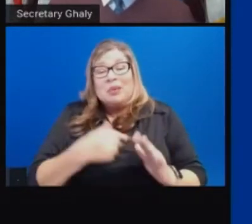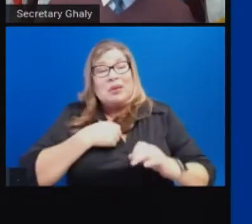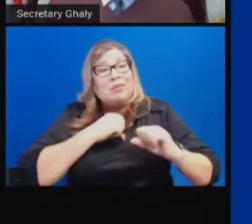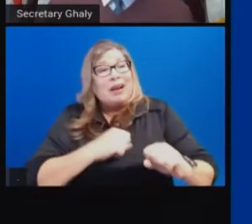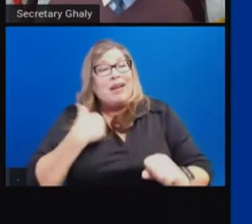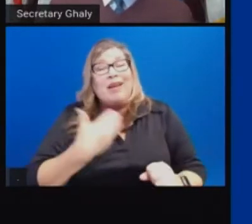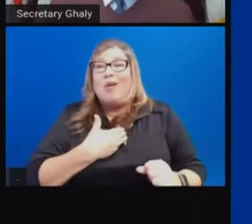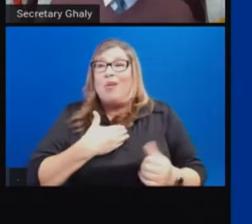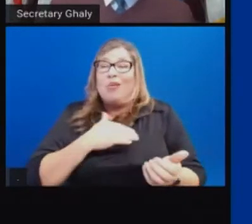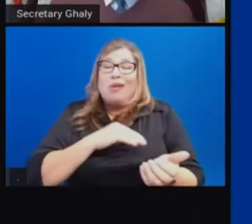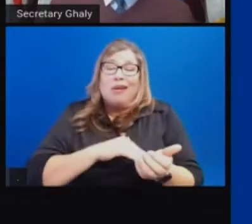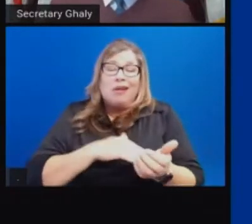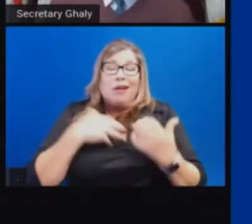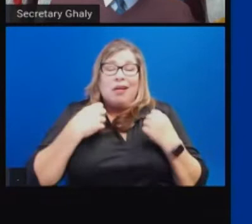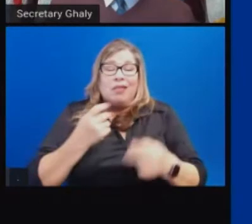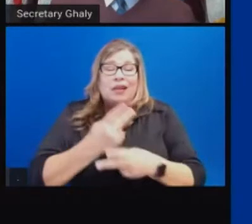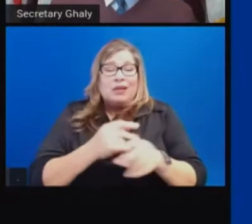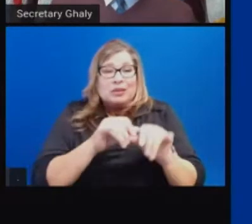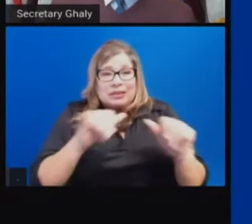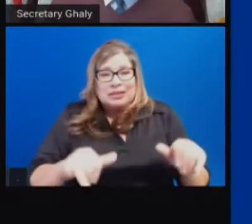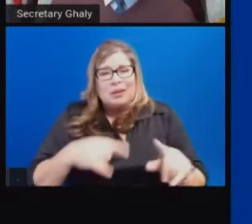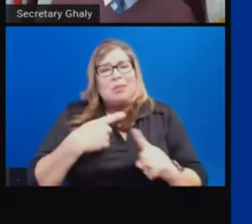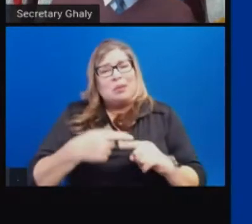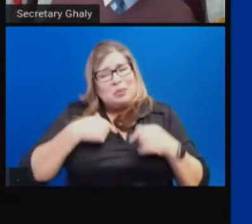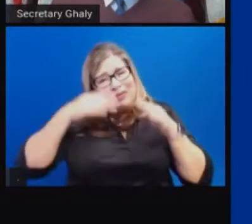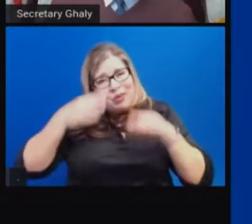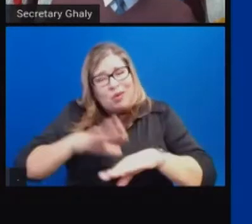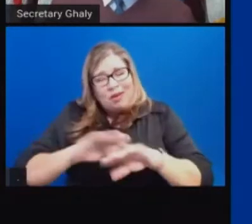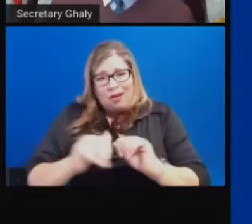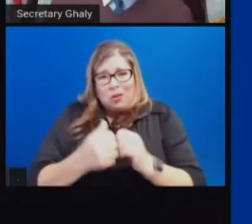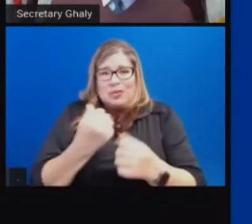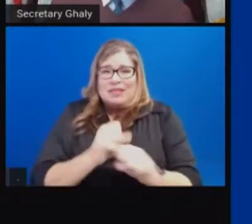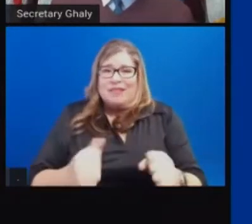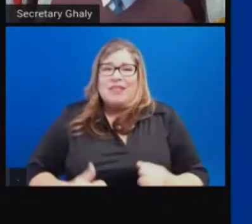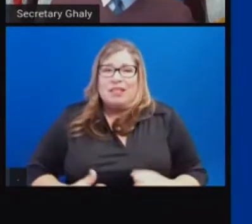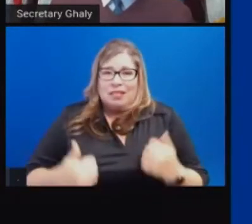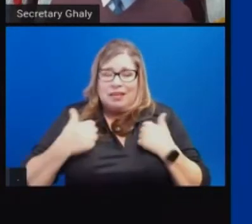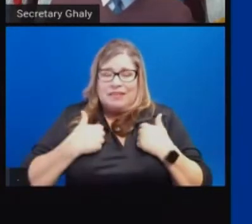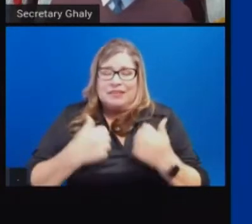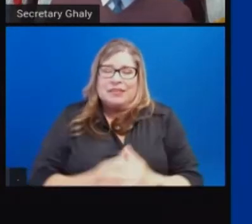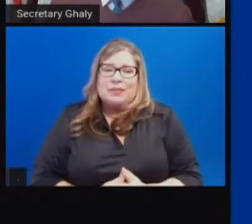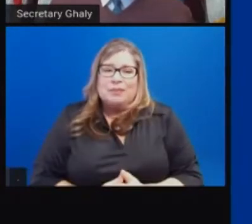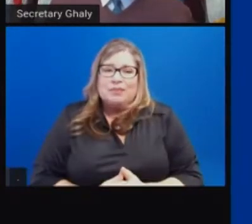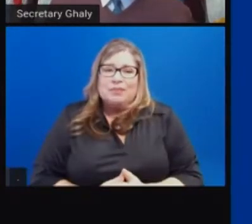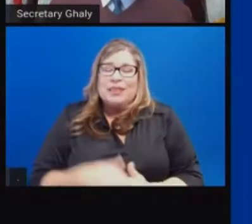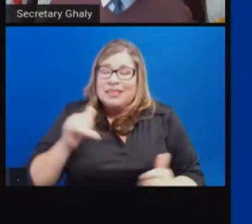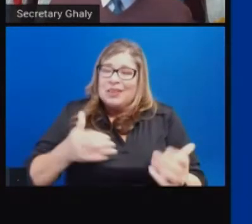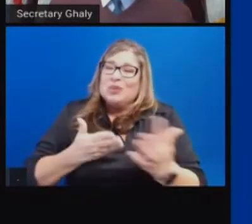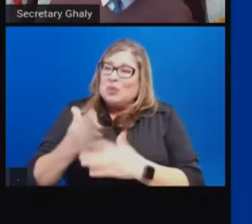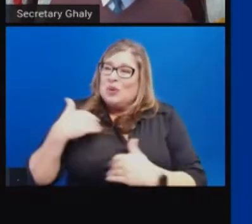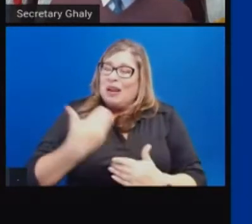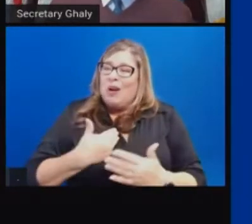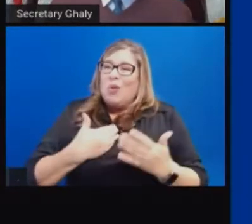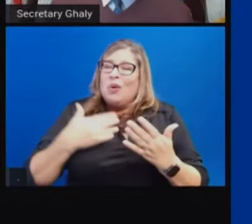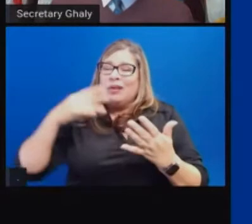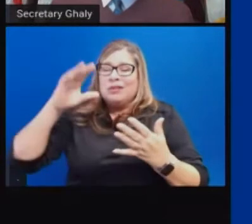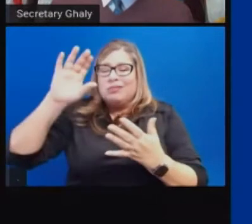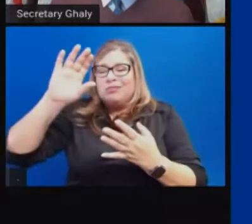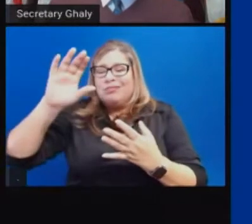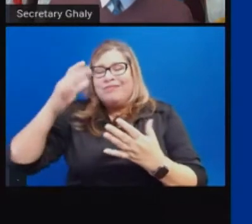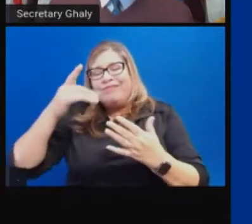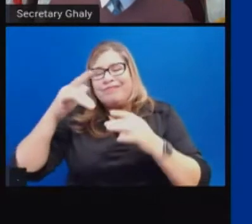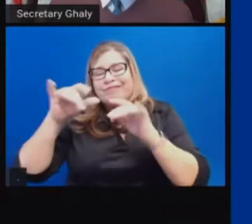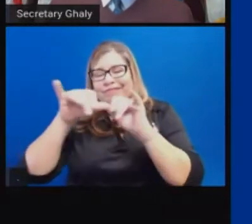but we continue to be focused on saving lives. This comes, as I said, through our allocation framework, but also through how we